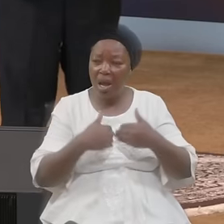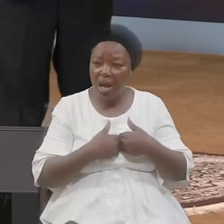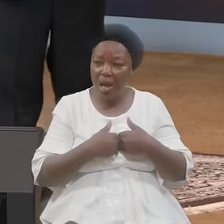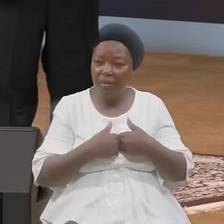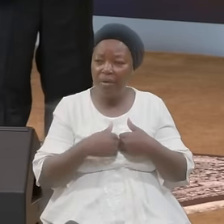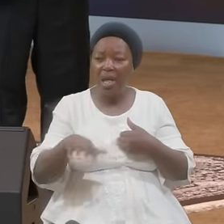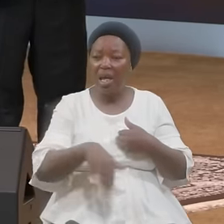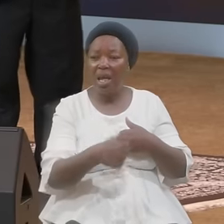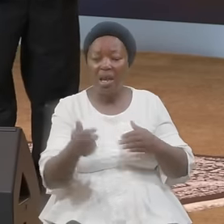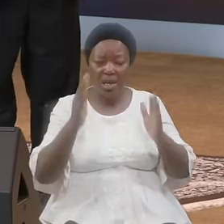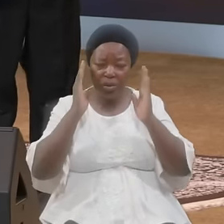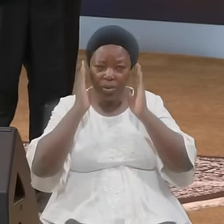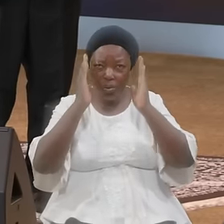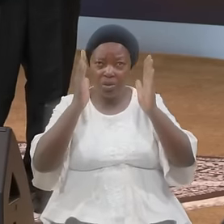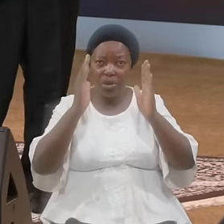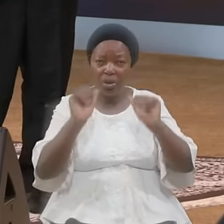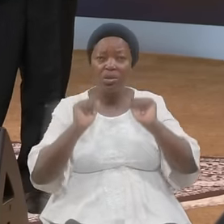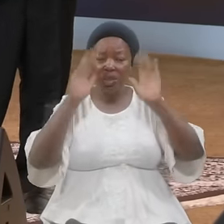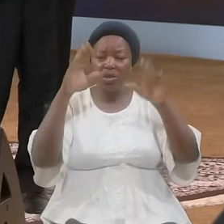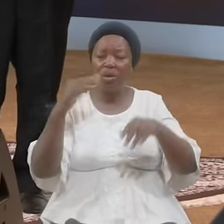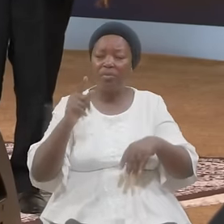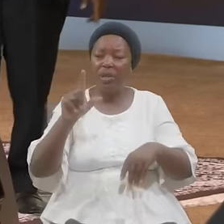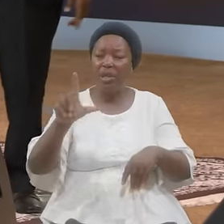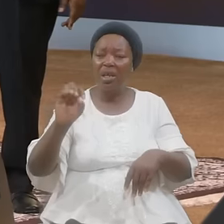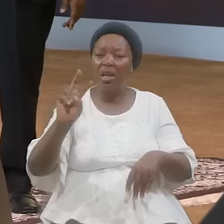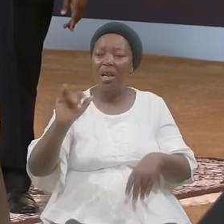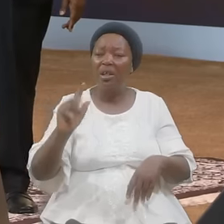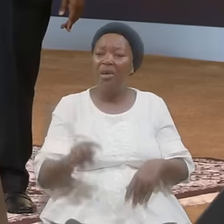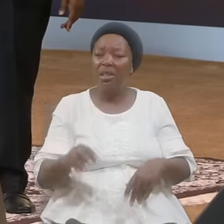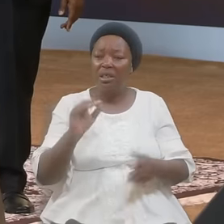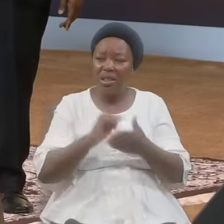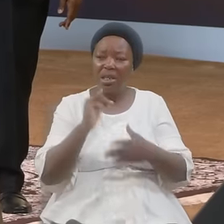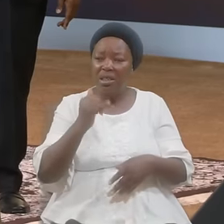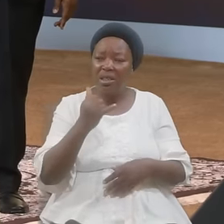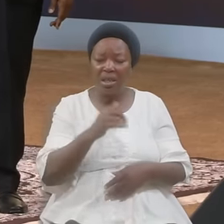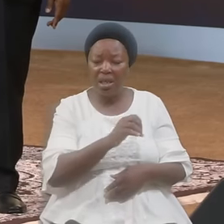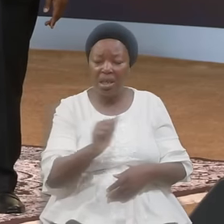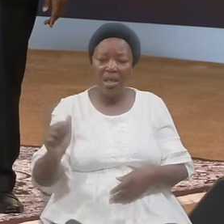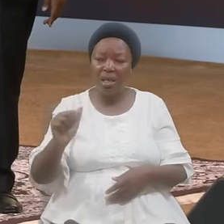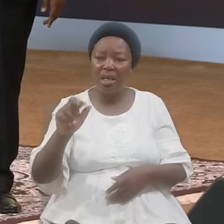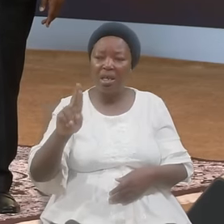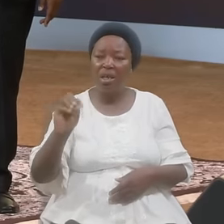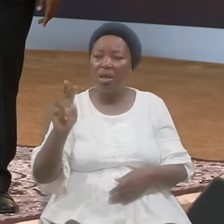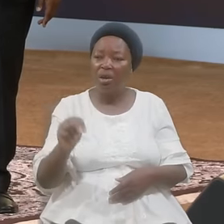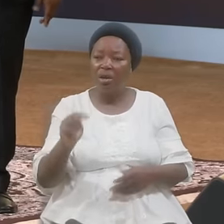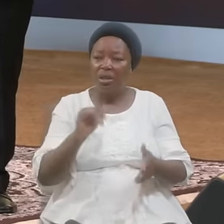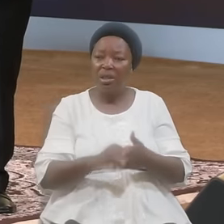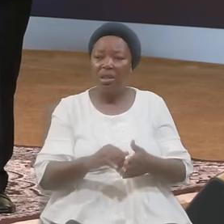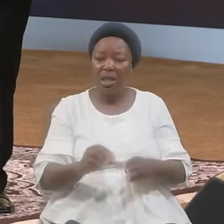Any Consecration Of The Levite That That Set That Up